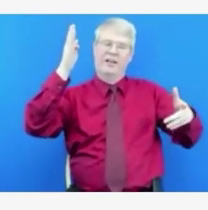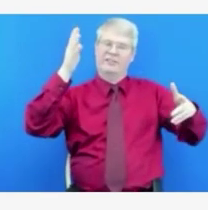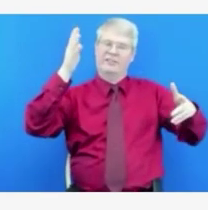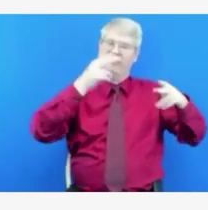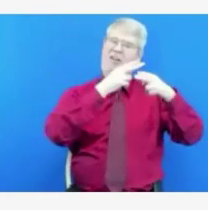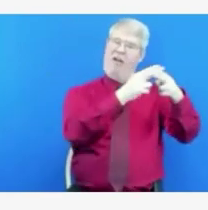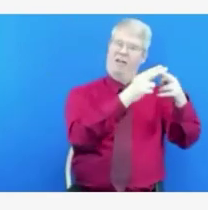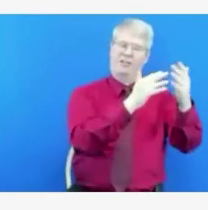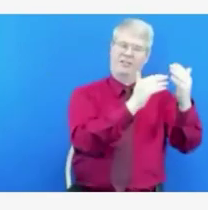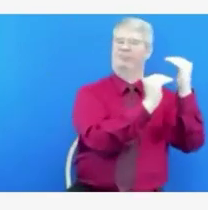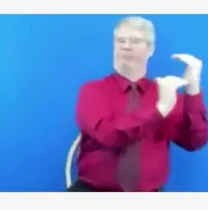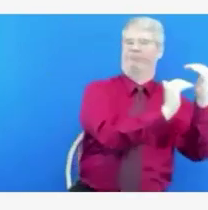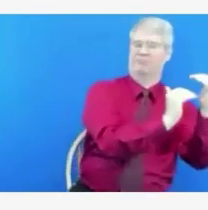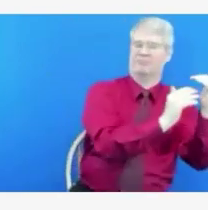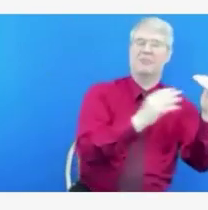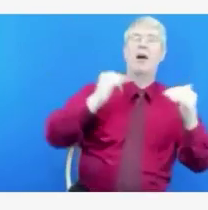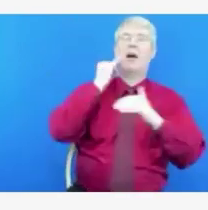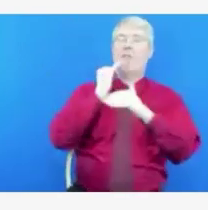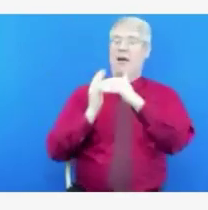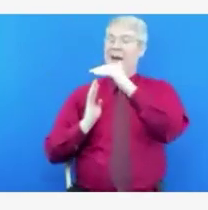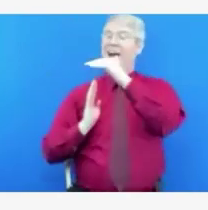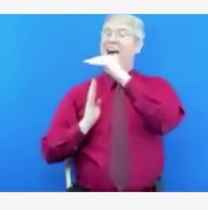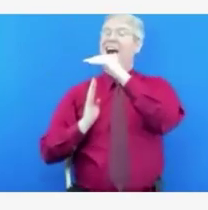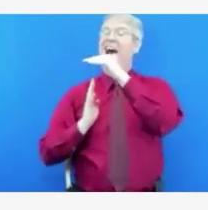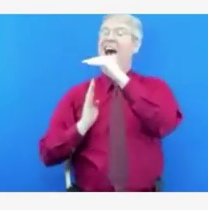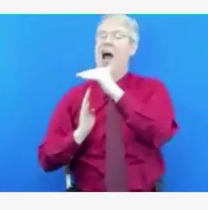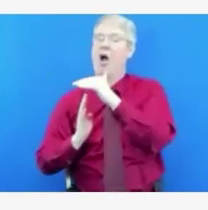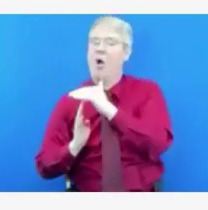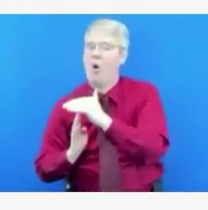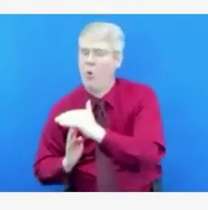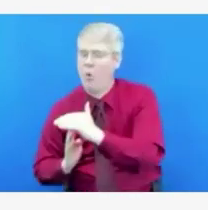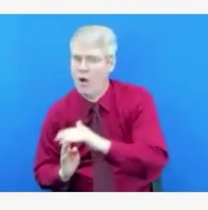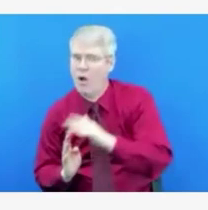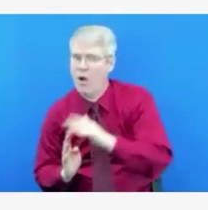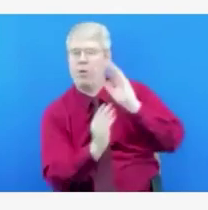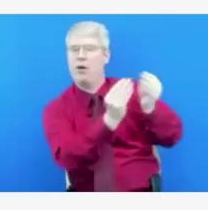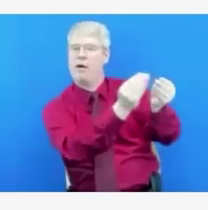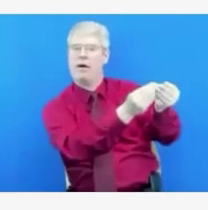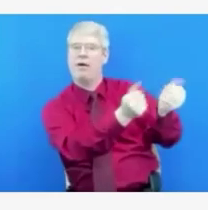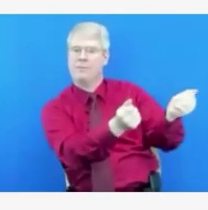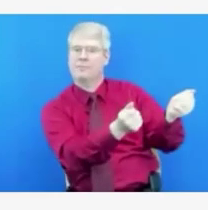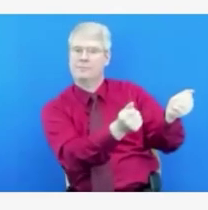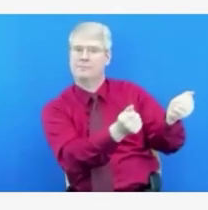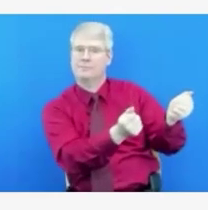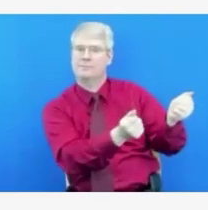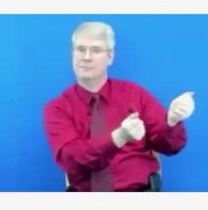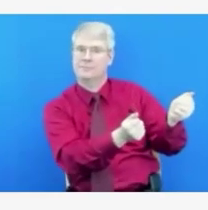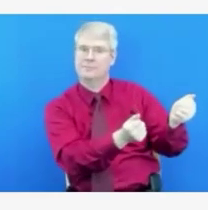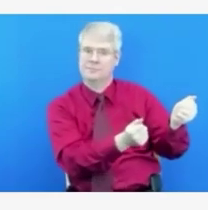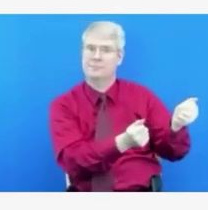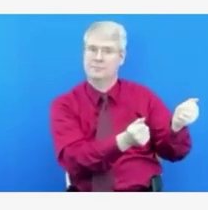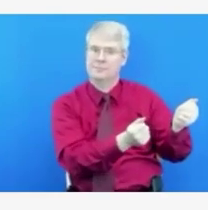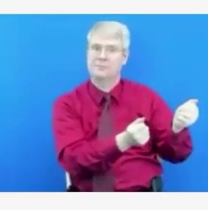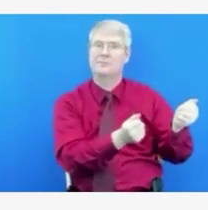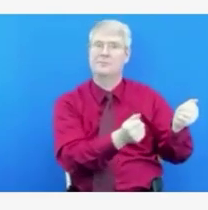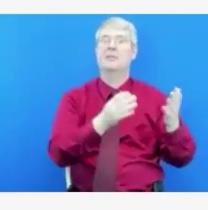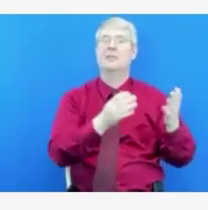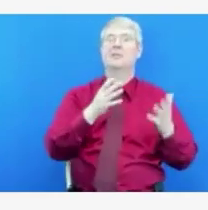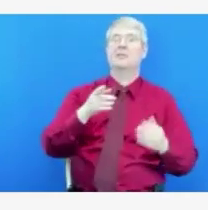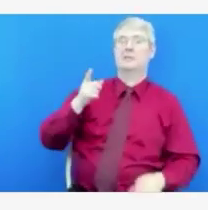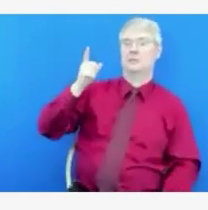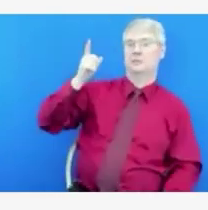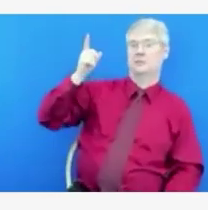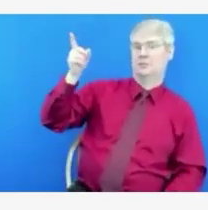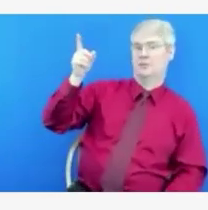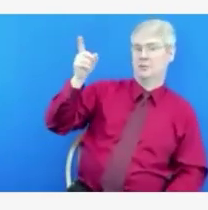even with extra resources and many extra resources still exceeding those resources. And so that really will be driven by the number of cases coming